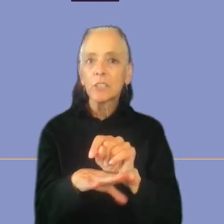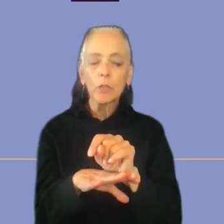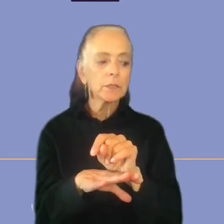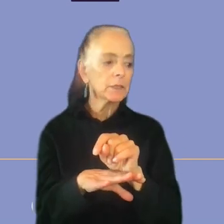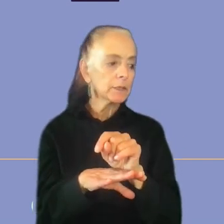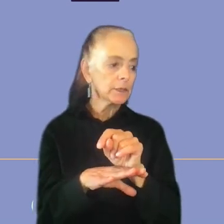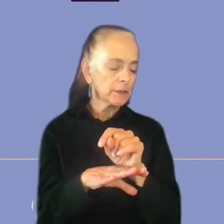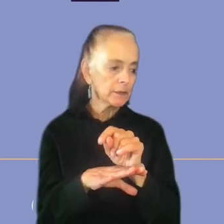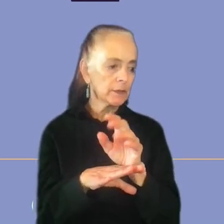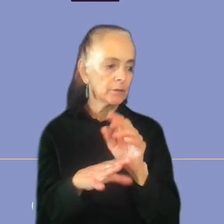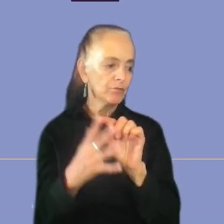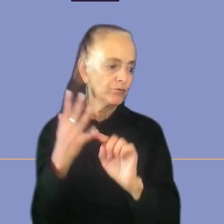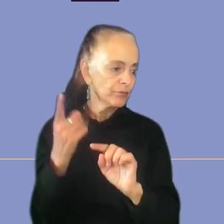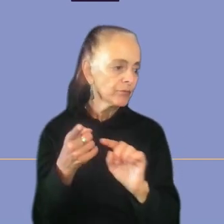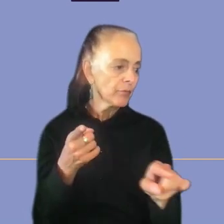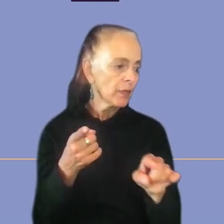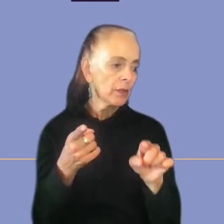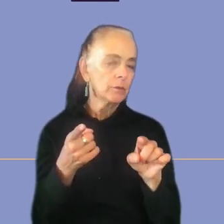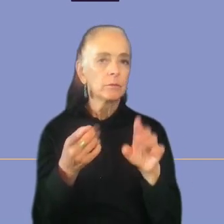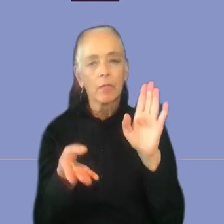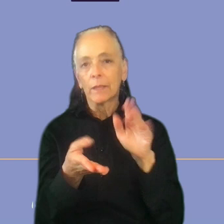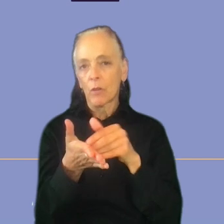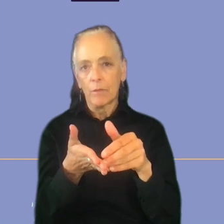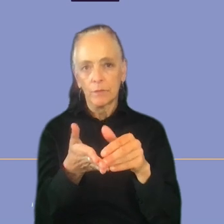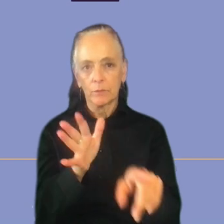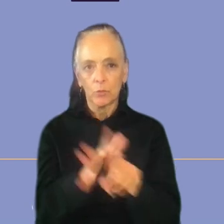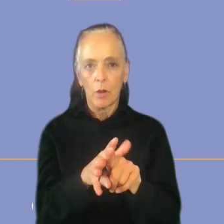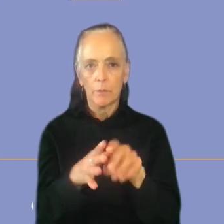less often mentioned in the job descriptions.